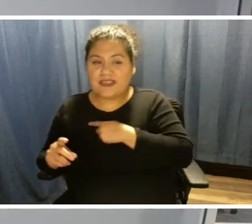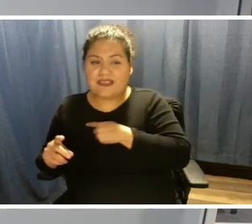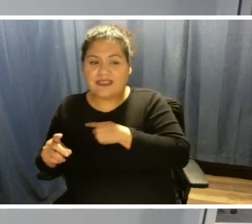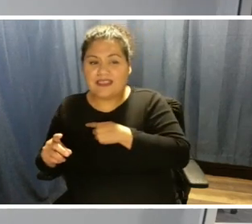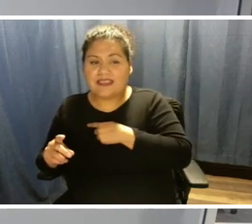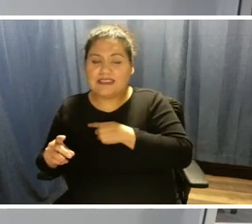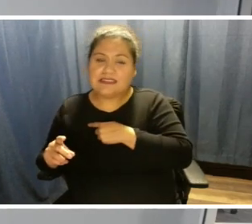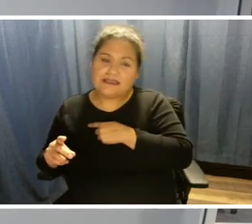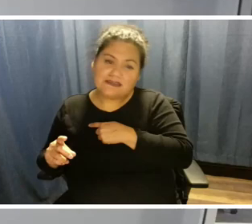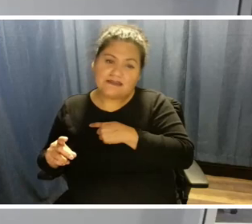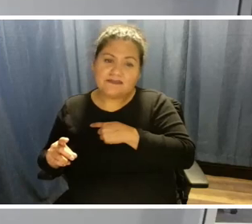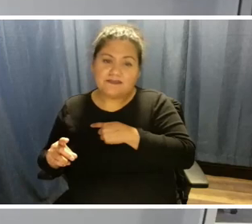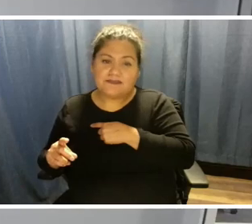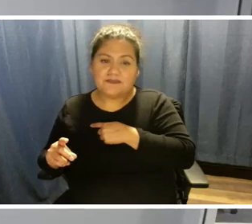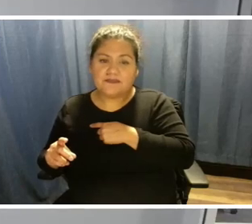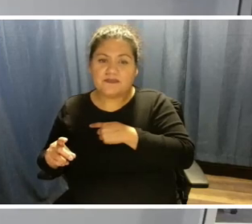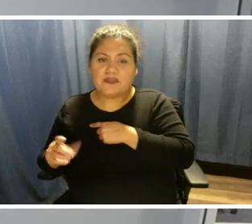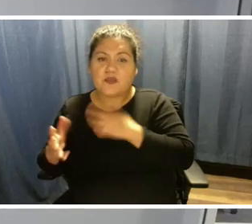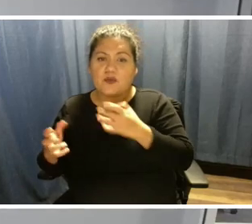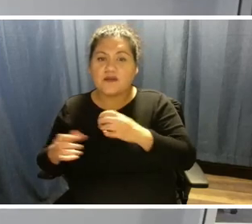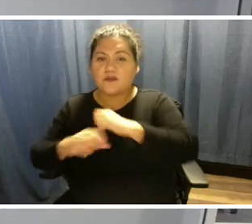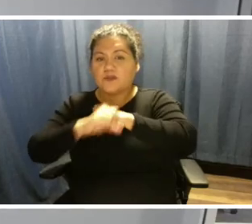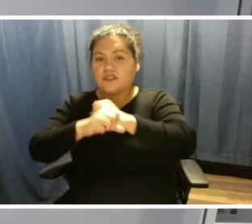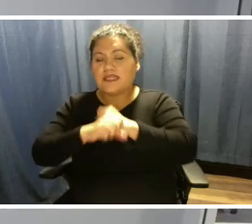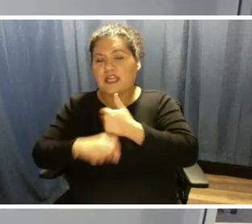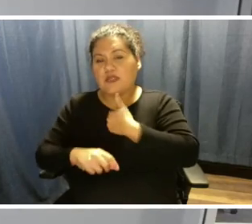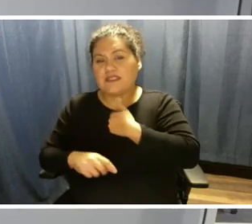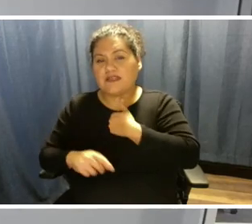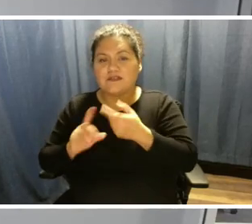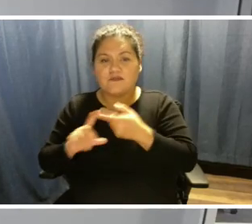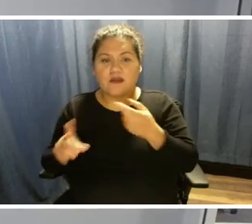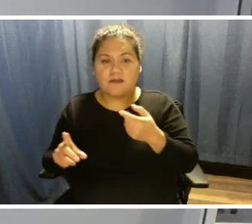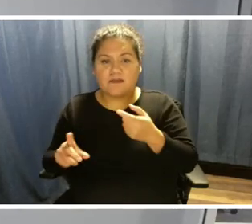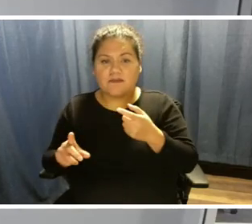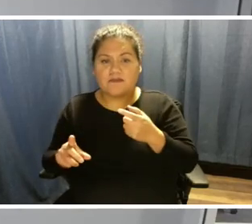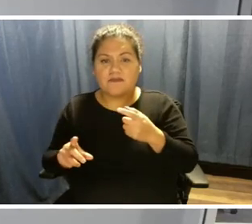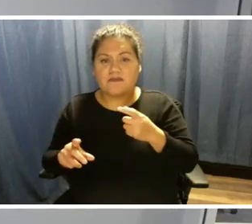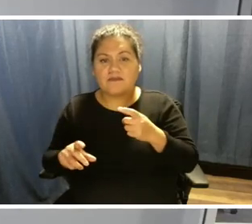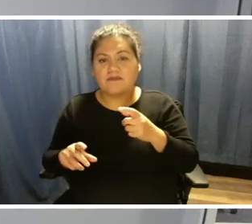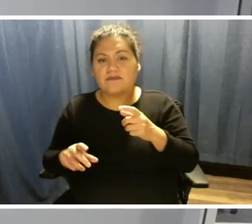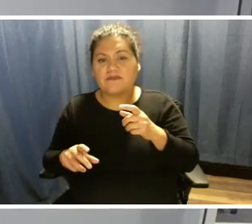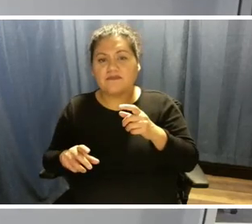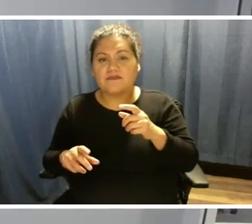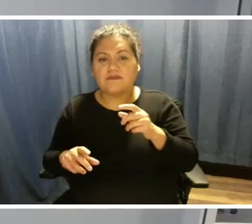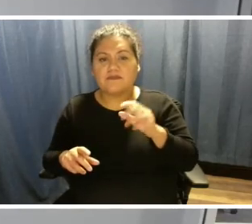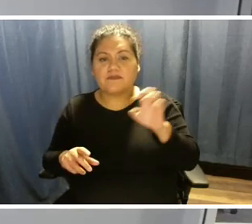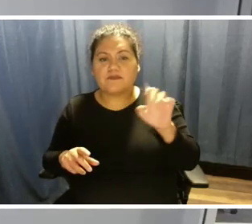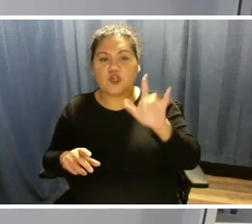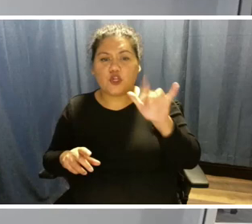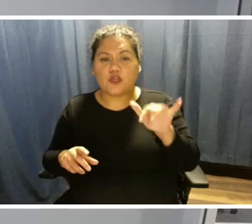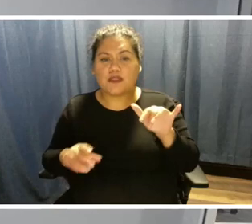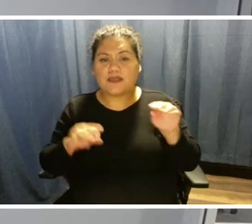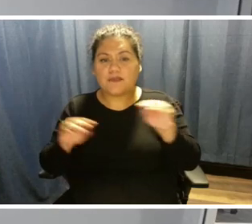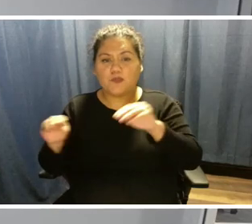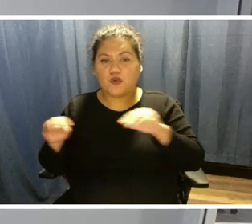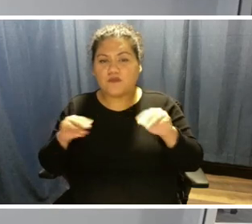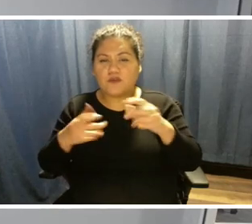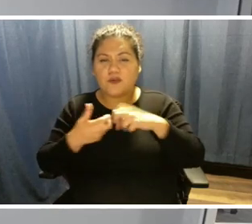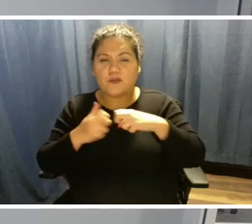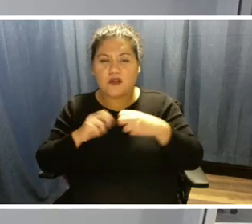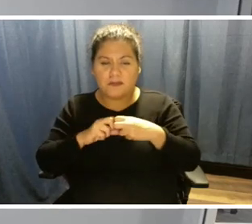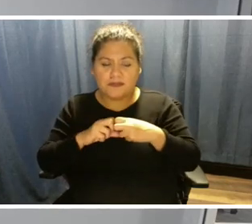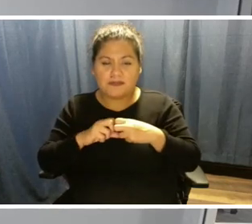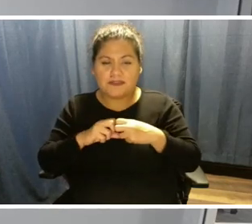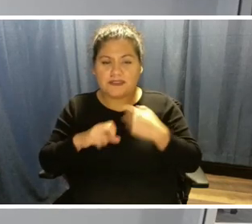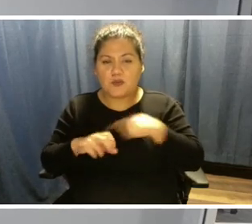We want to protect ourselves from early mover problems that we could